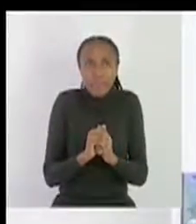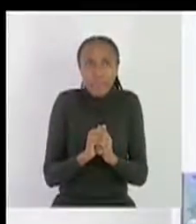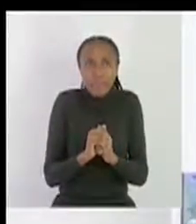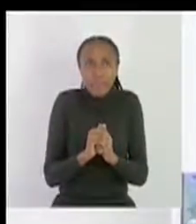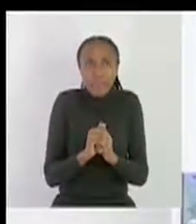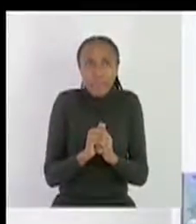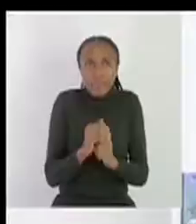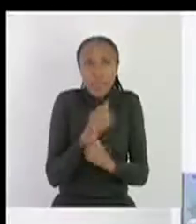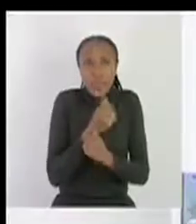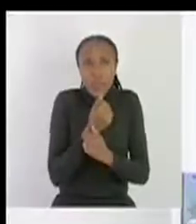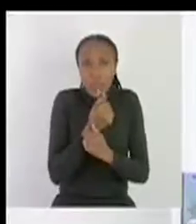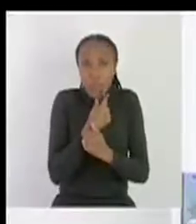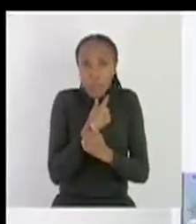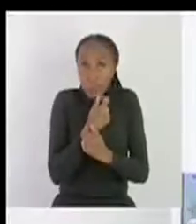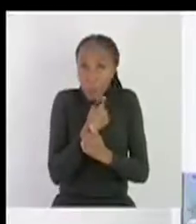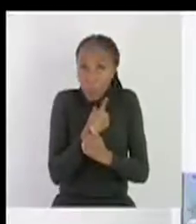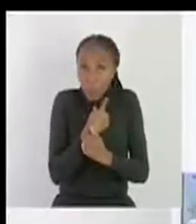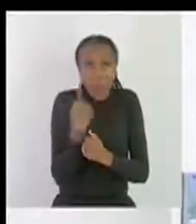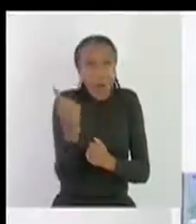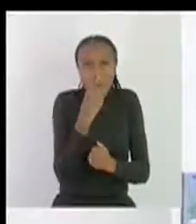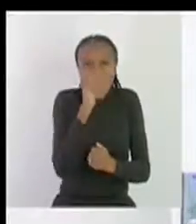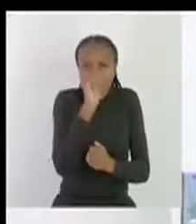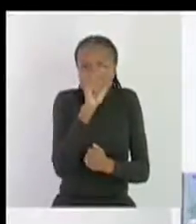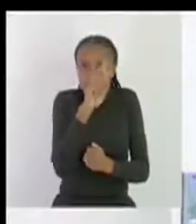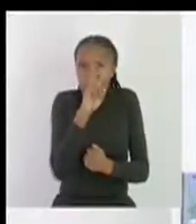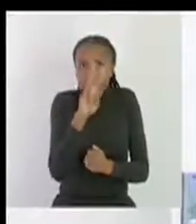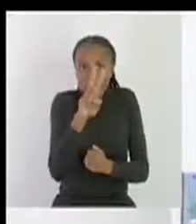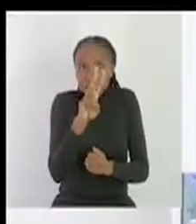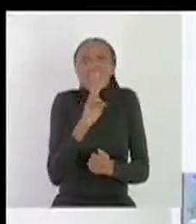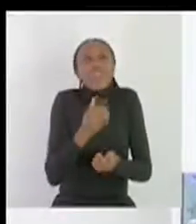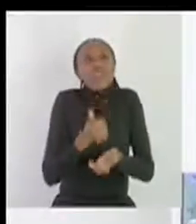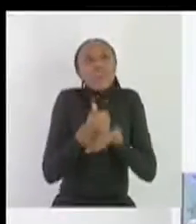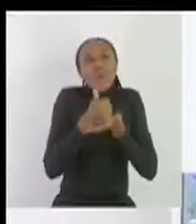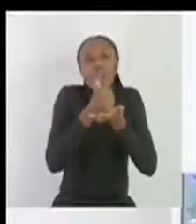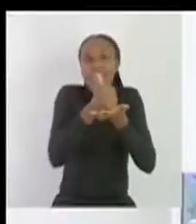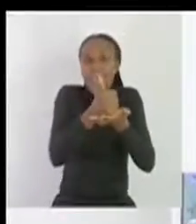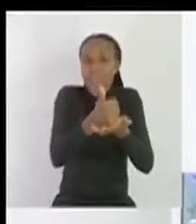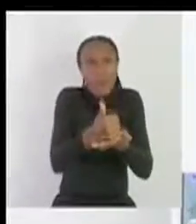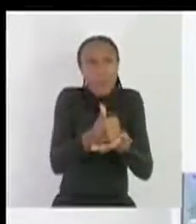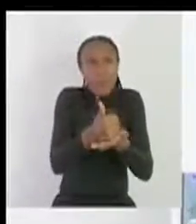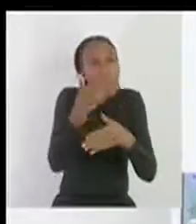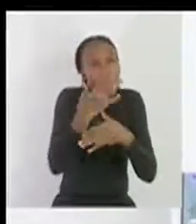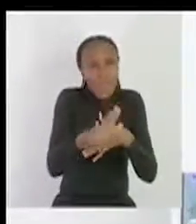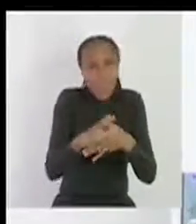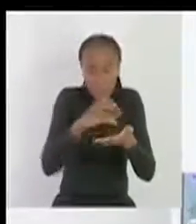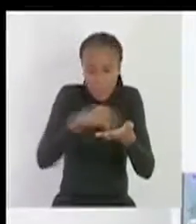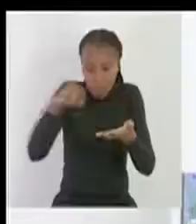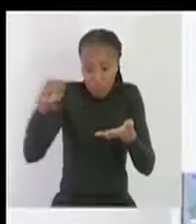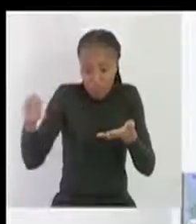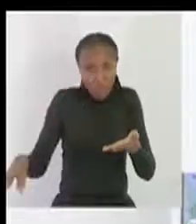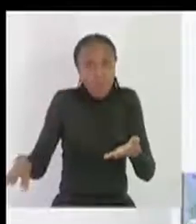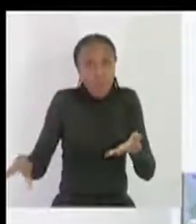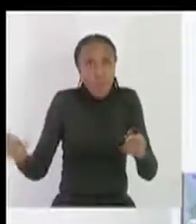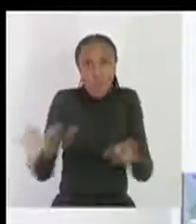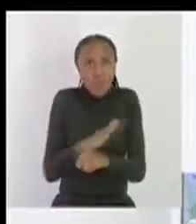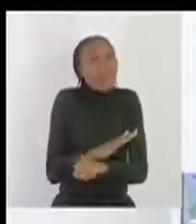virus and then and then just to help them and then just to help this virus from not turning or becoming